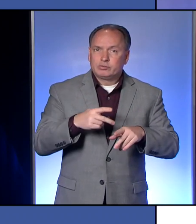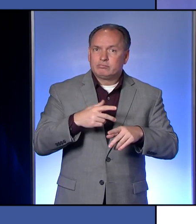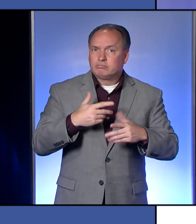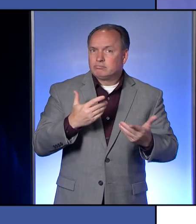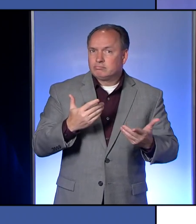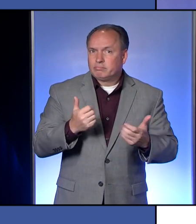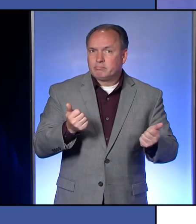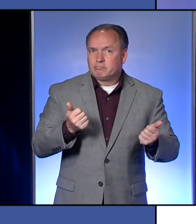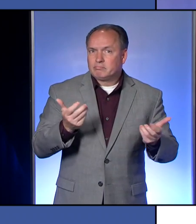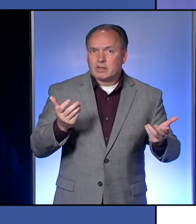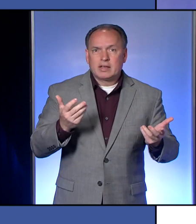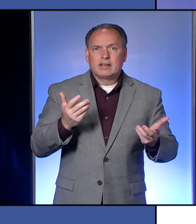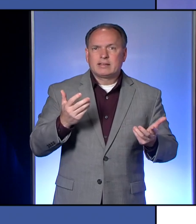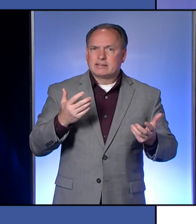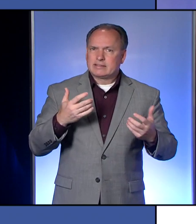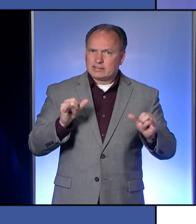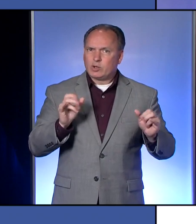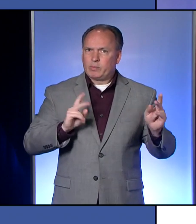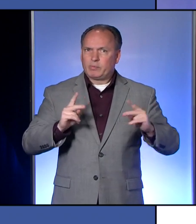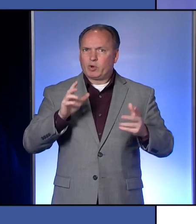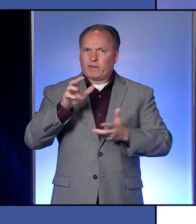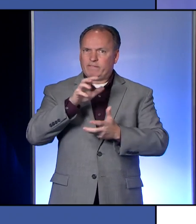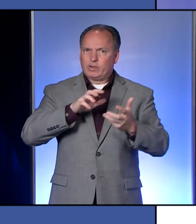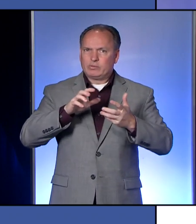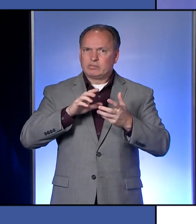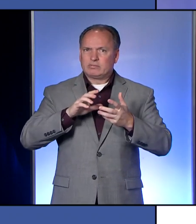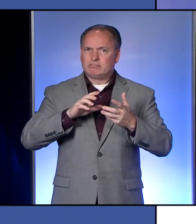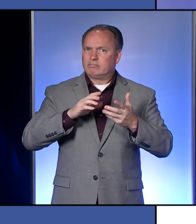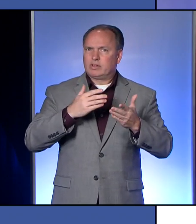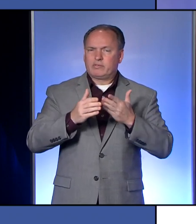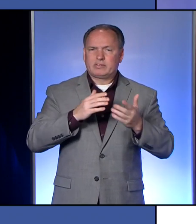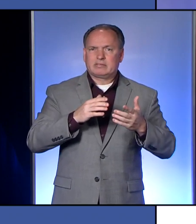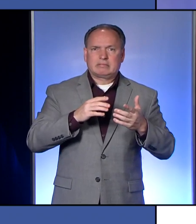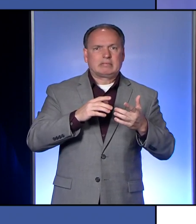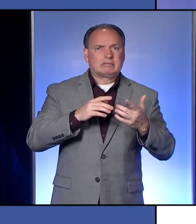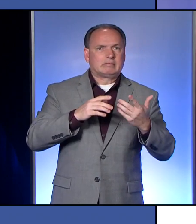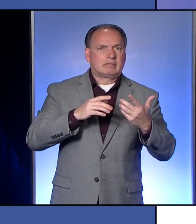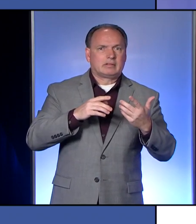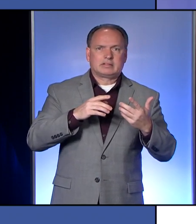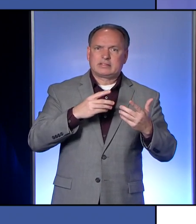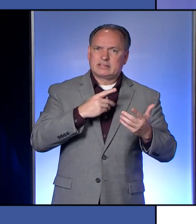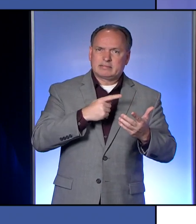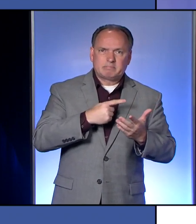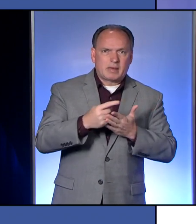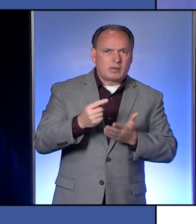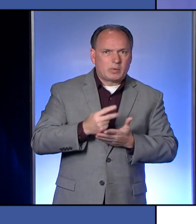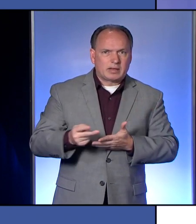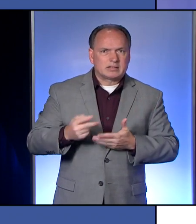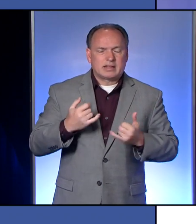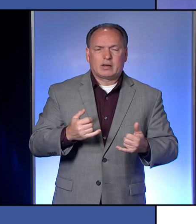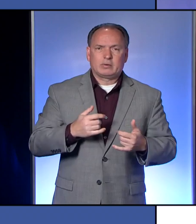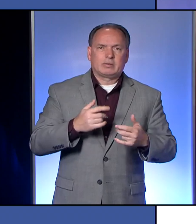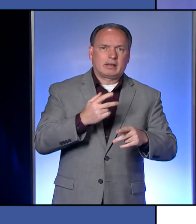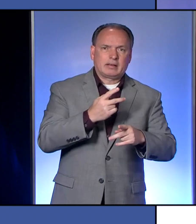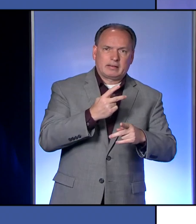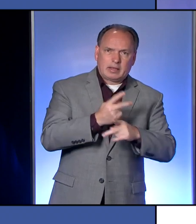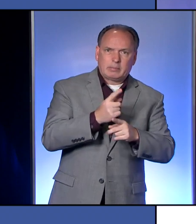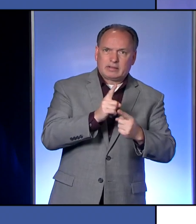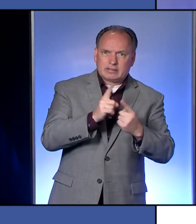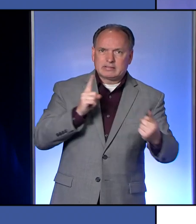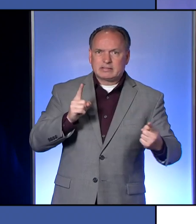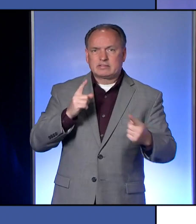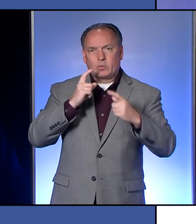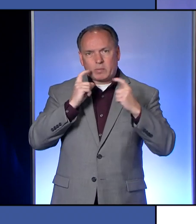people are still confused even after all these weeks about keeping six feet distant when you're outside, wearing masks, doing both of those,